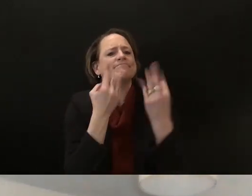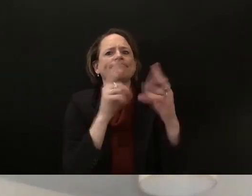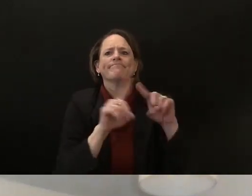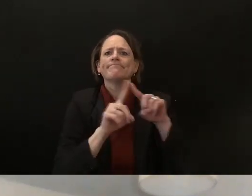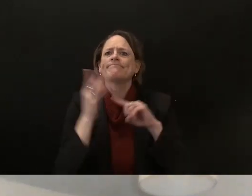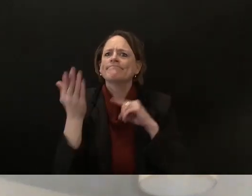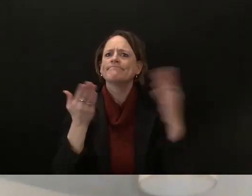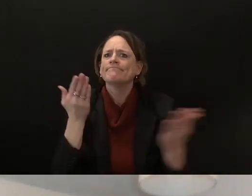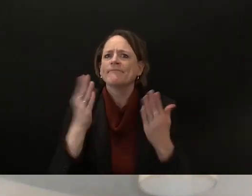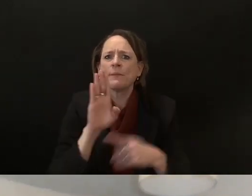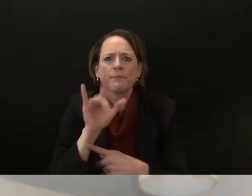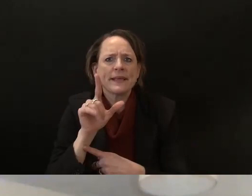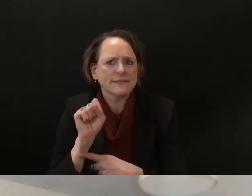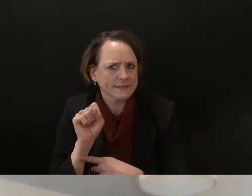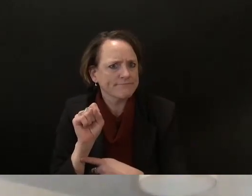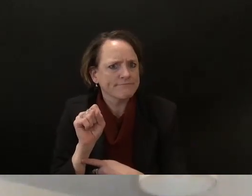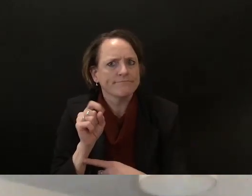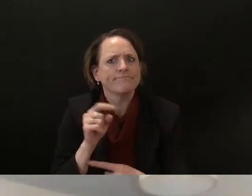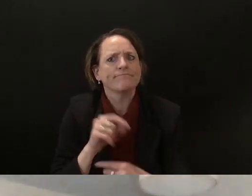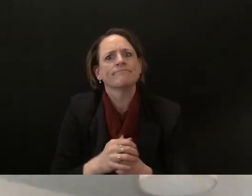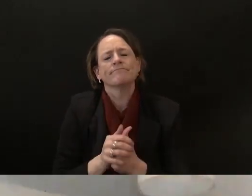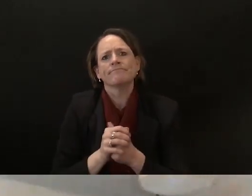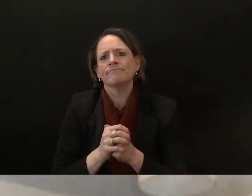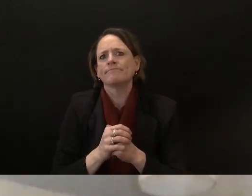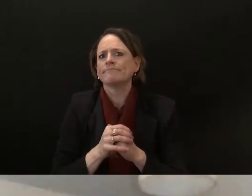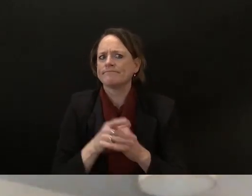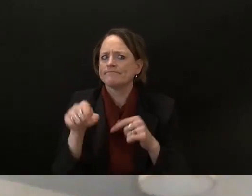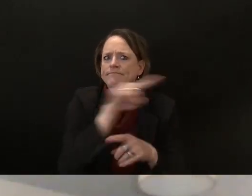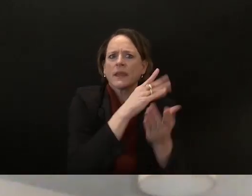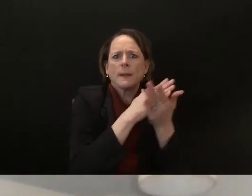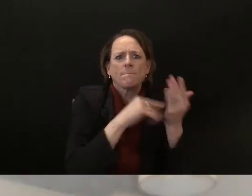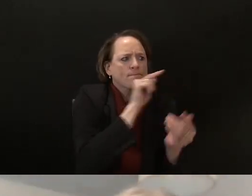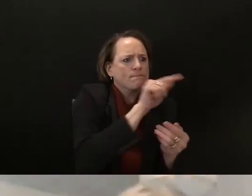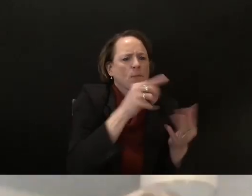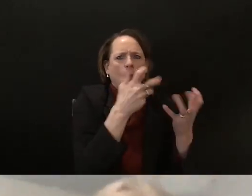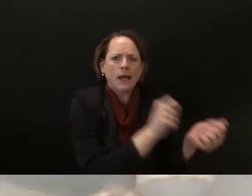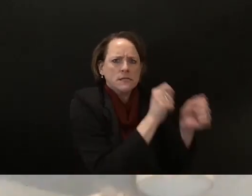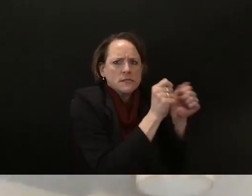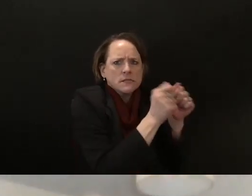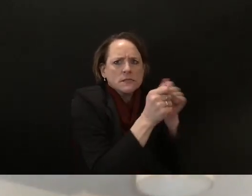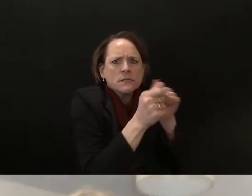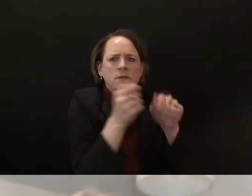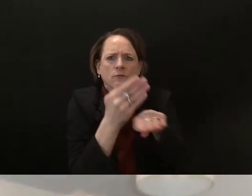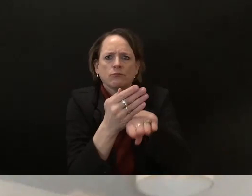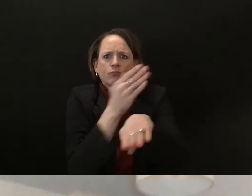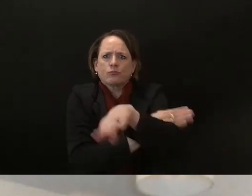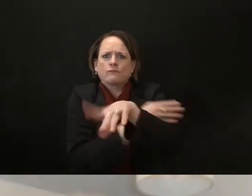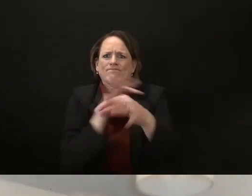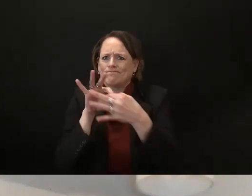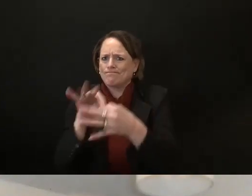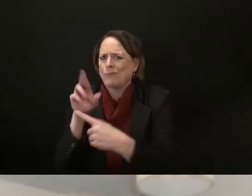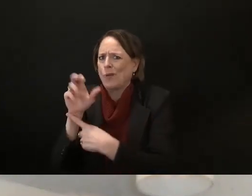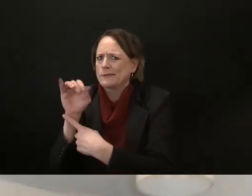criminal justice reform uh police reform elimination of racist laws um and uh